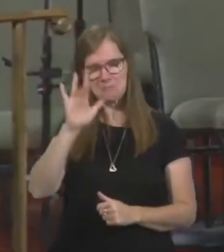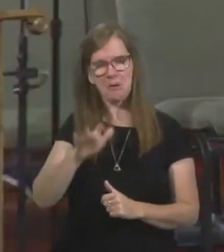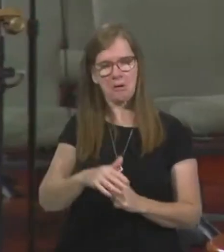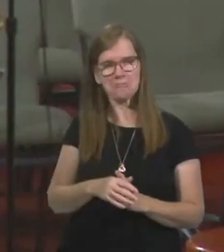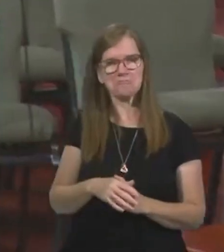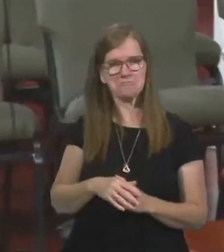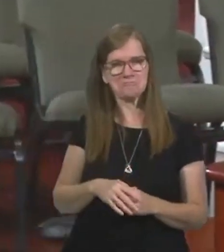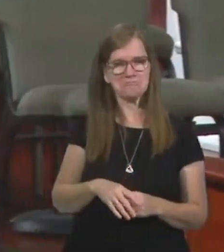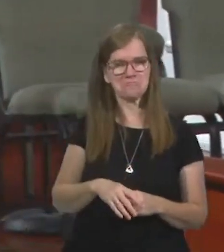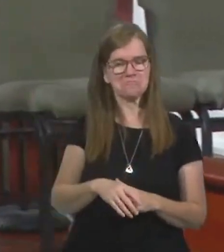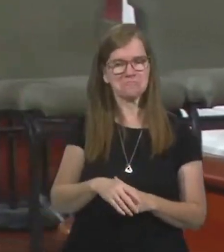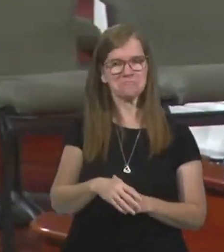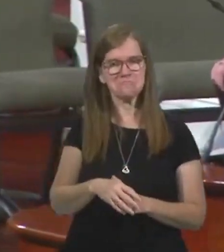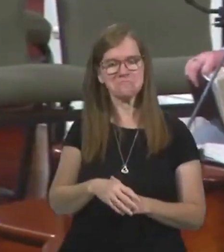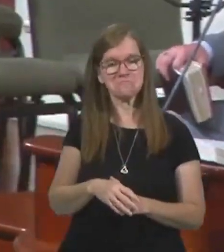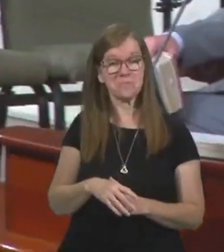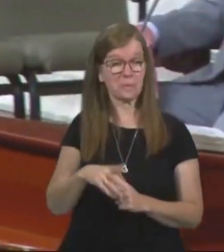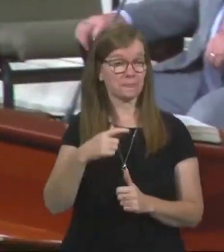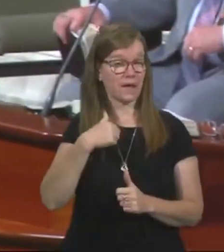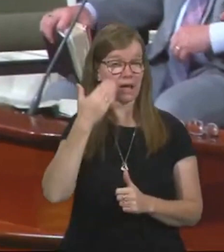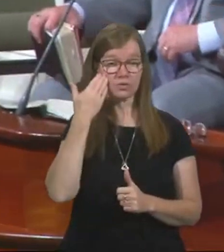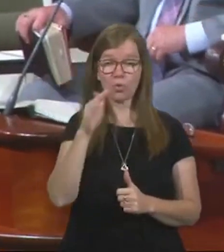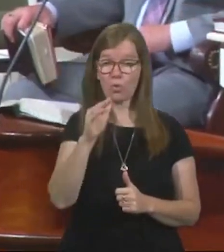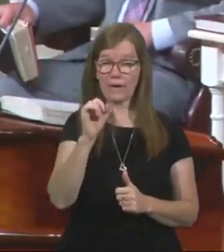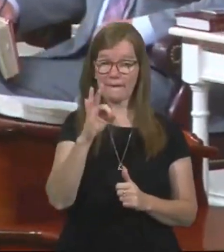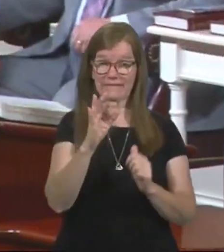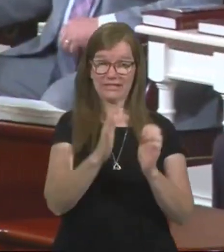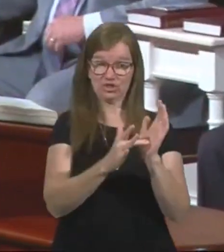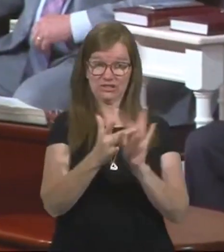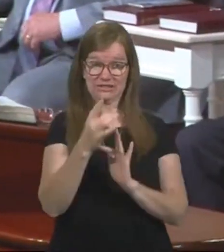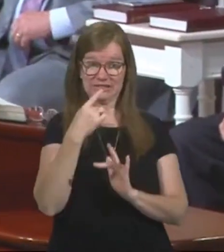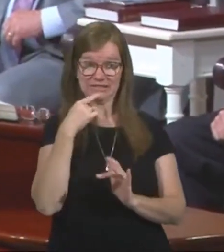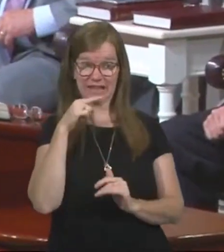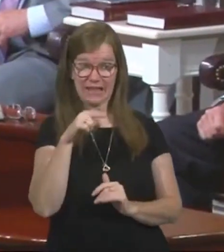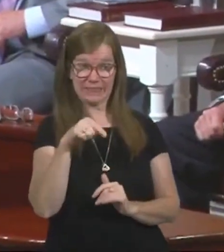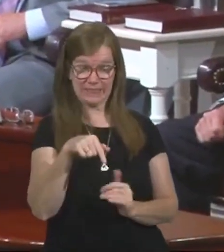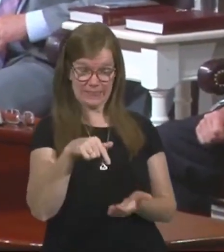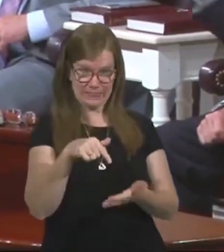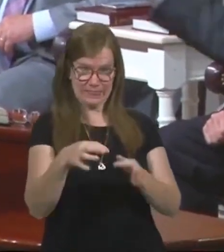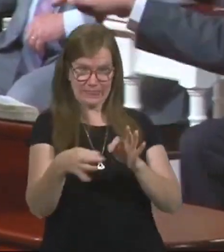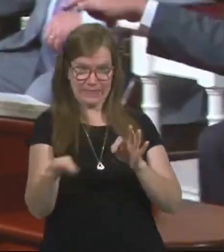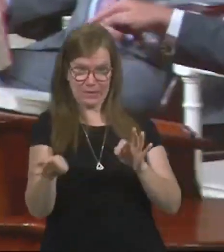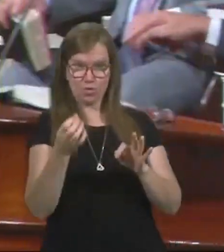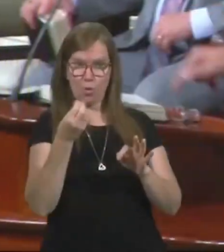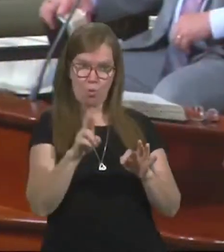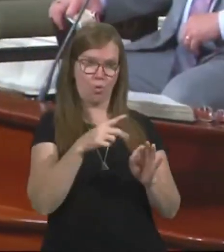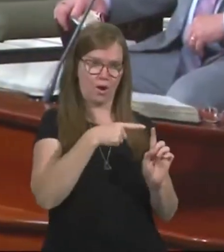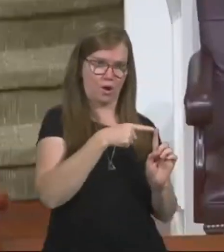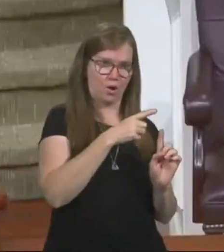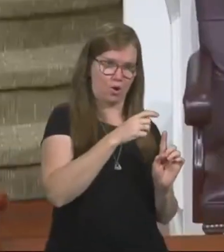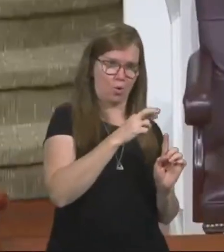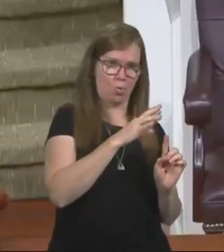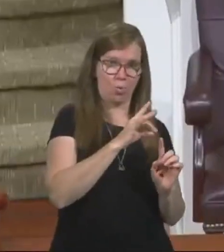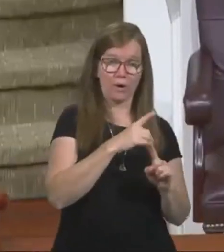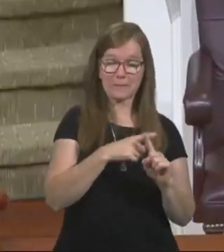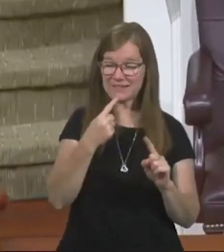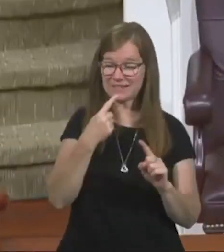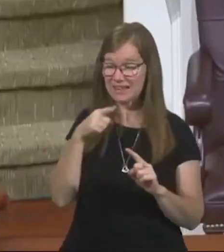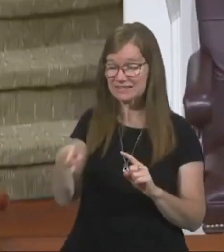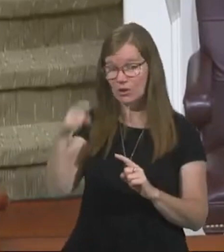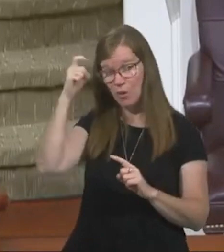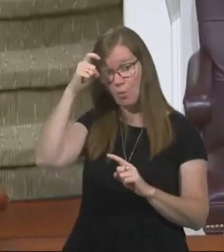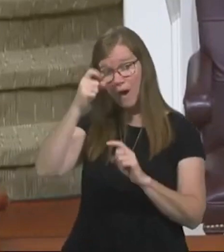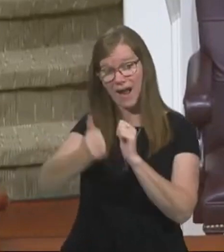Matter of fact, I don't know if it's Jesus who said this, or the Lord, but he said, this guy is wiser